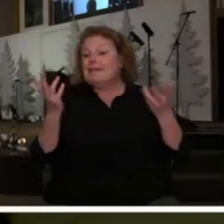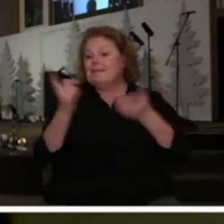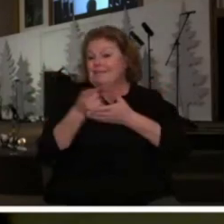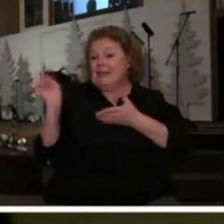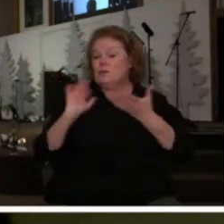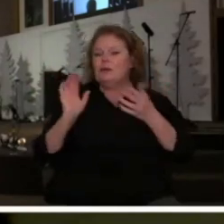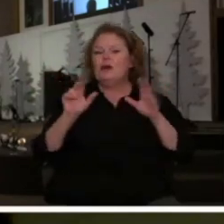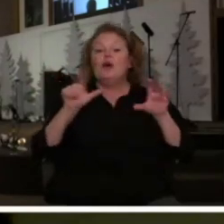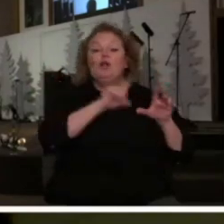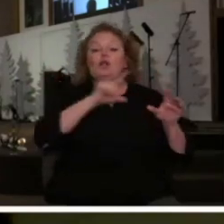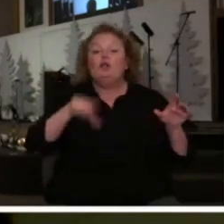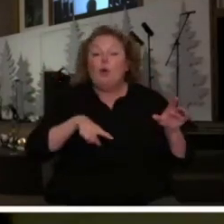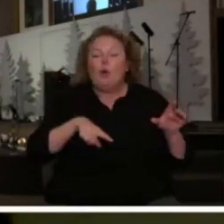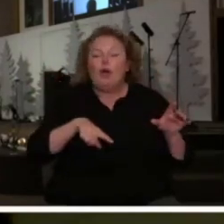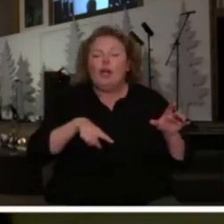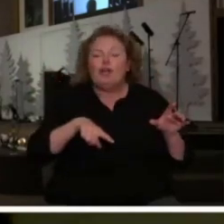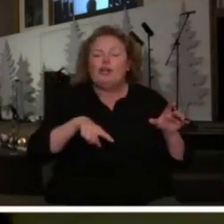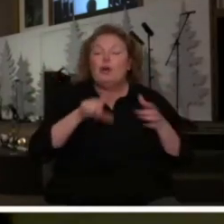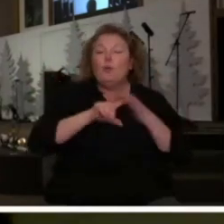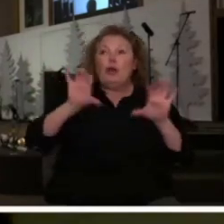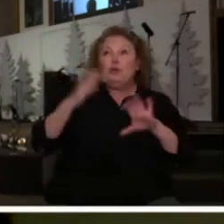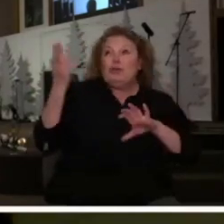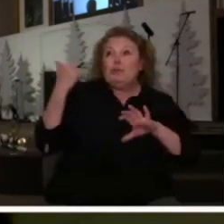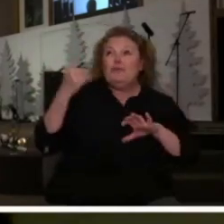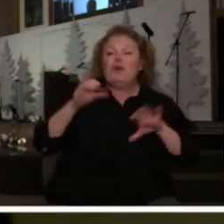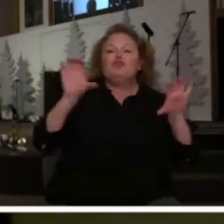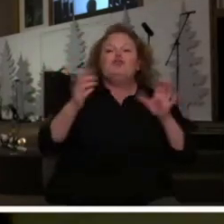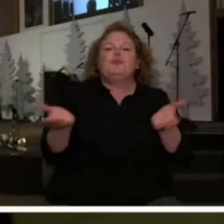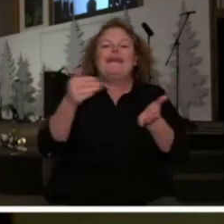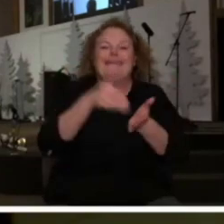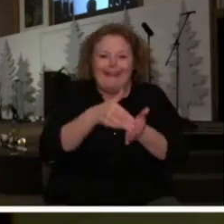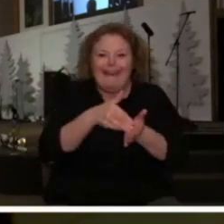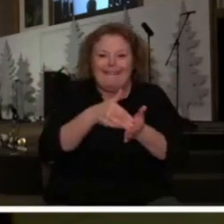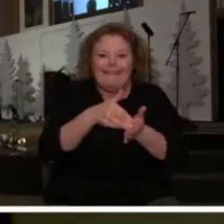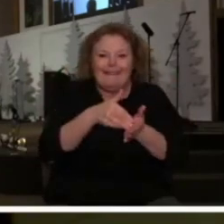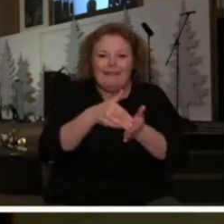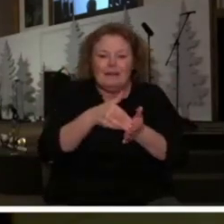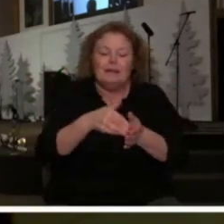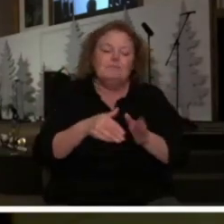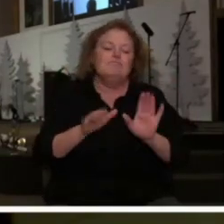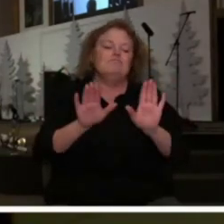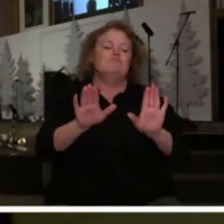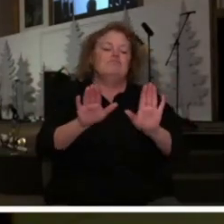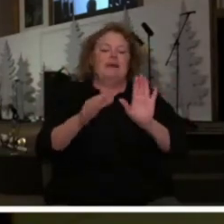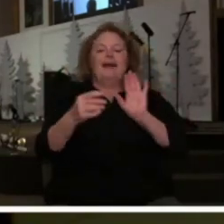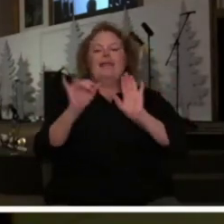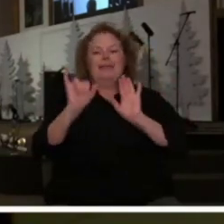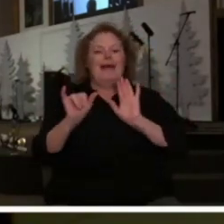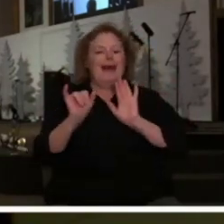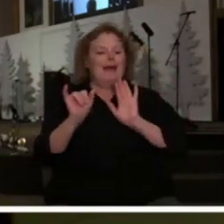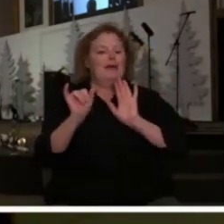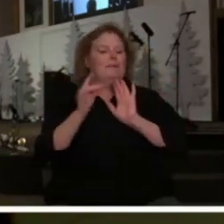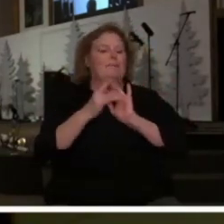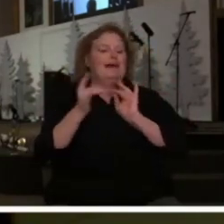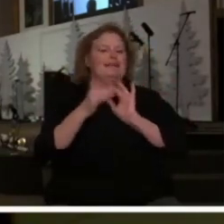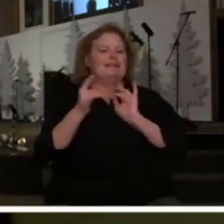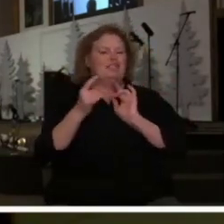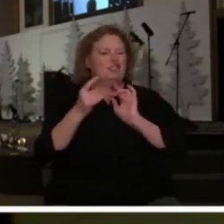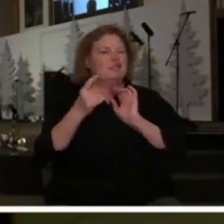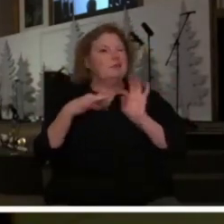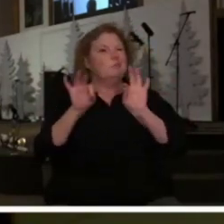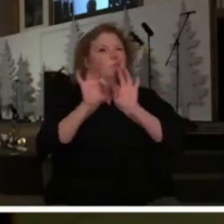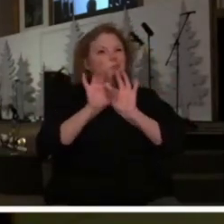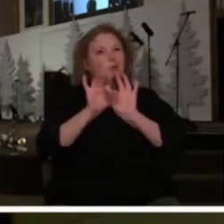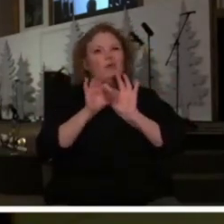Do It Again. Lord, Do It Again. And there were some very important principles that I outlined within that that were